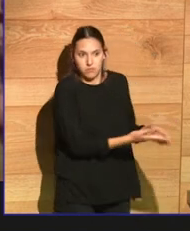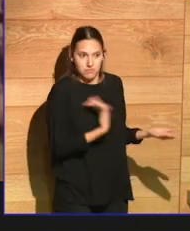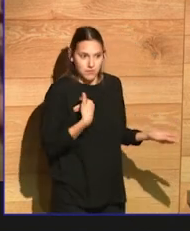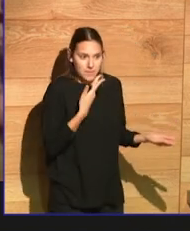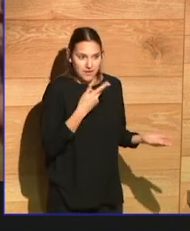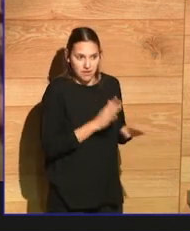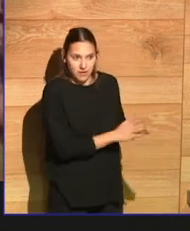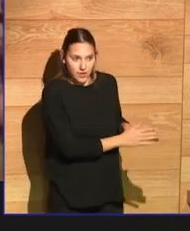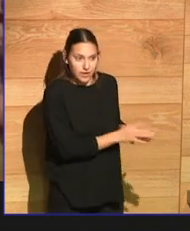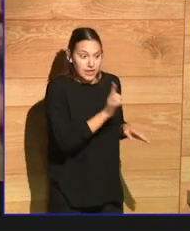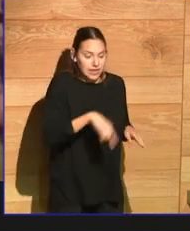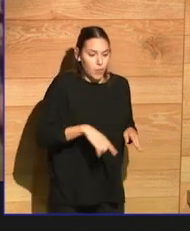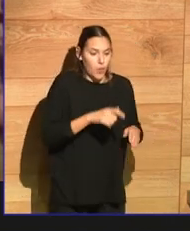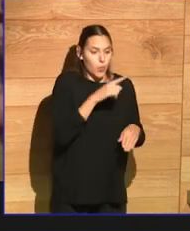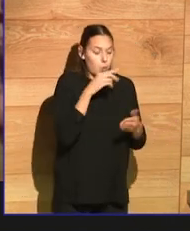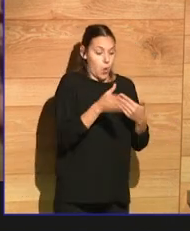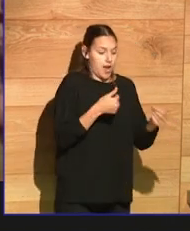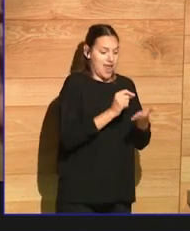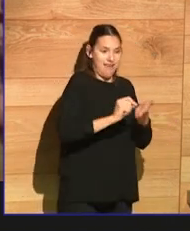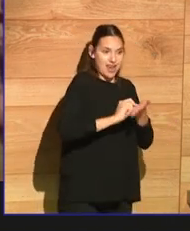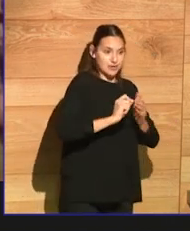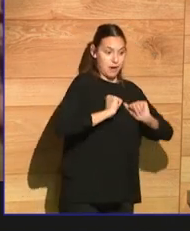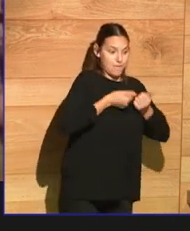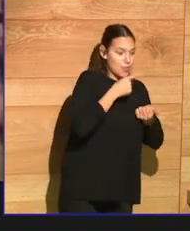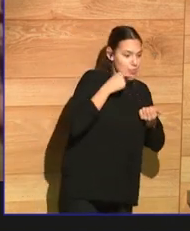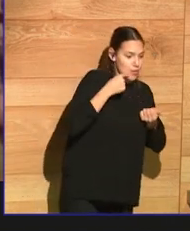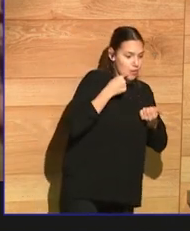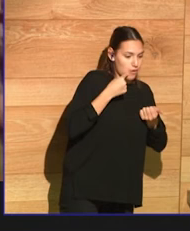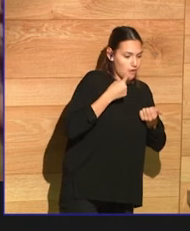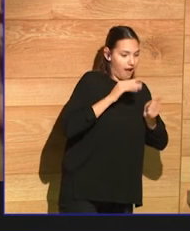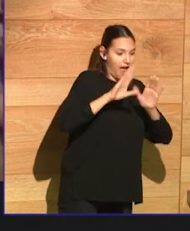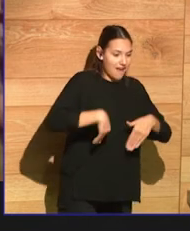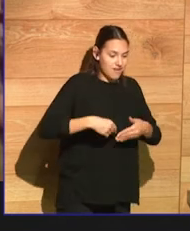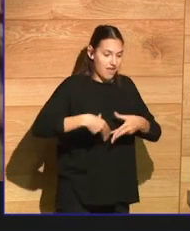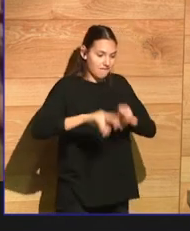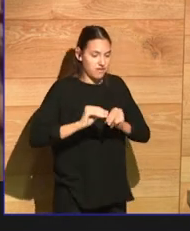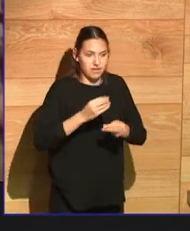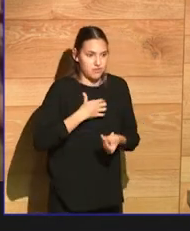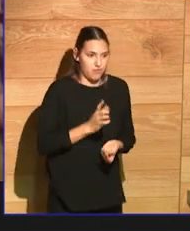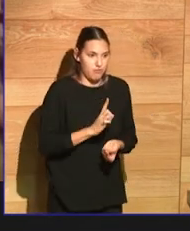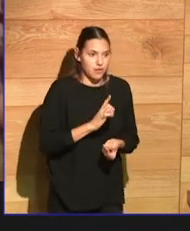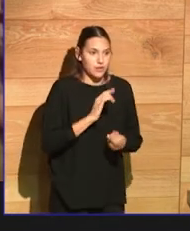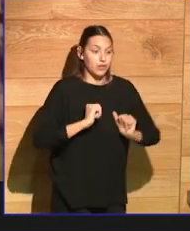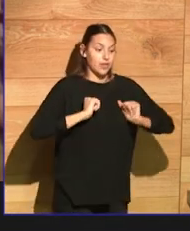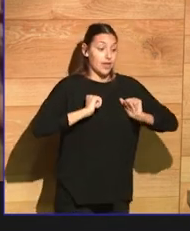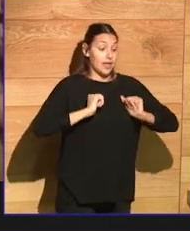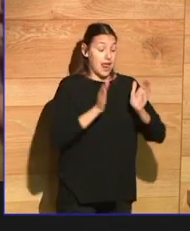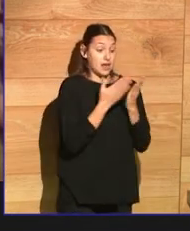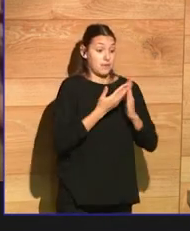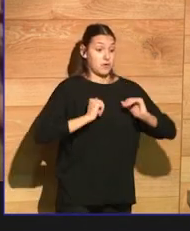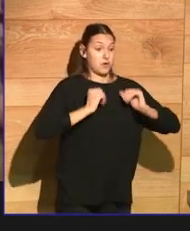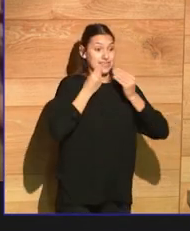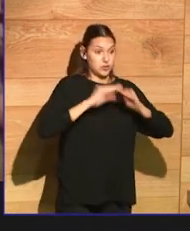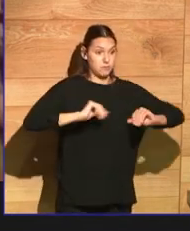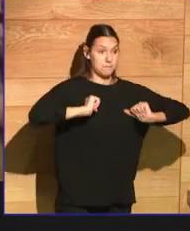So the beginning needs to be attractive and charming and engaging and compelling,